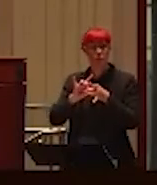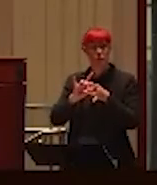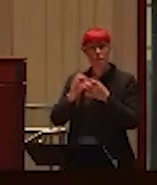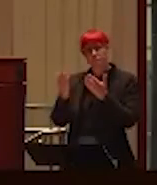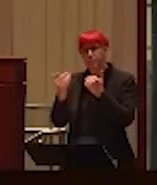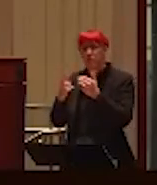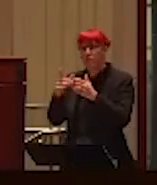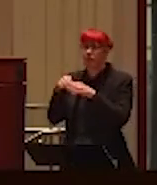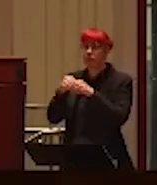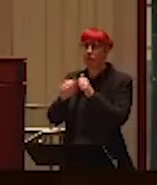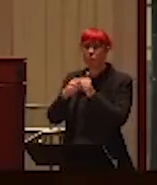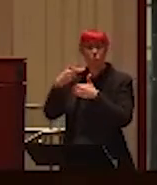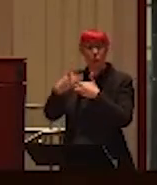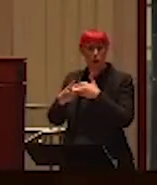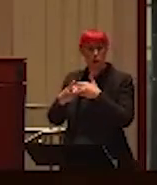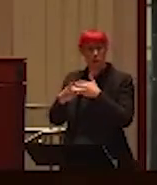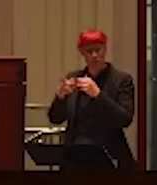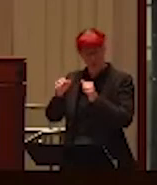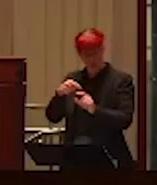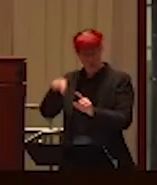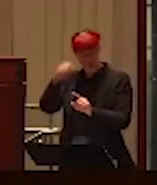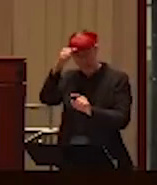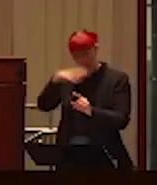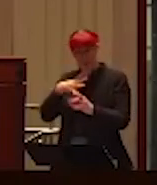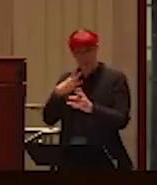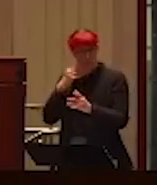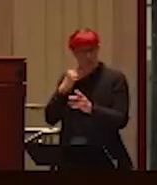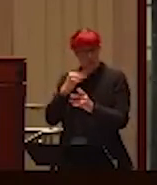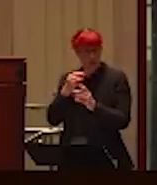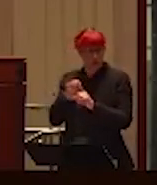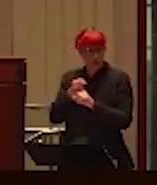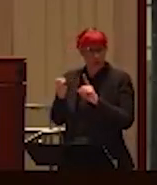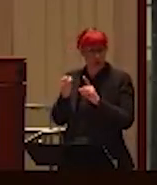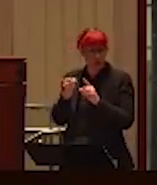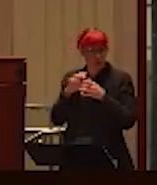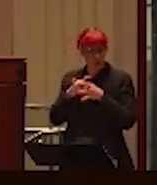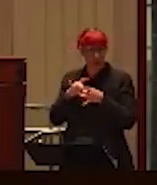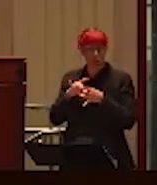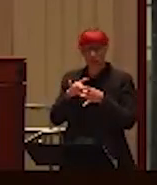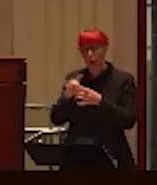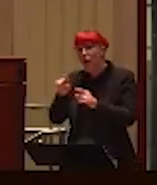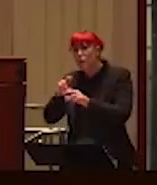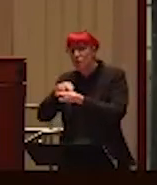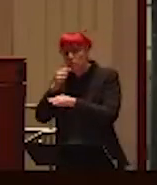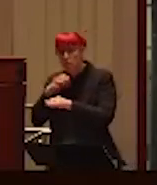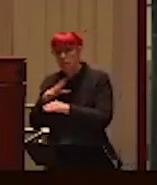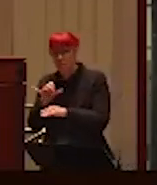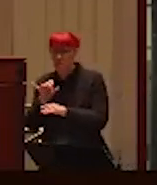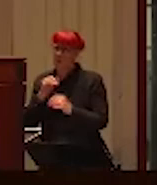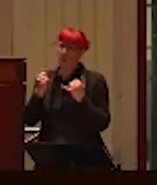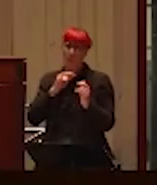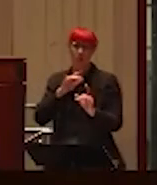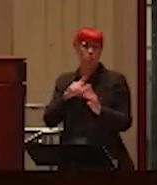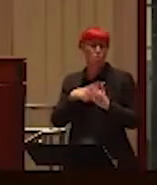that men who have been in those relationships, and no doubt women as well, but we're focused on creating programs for men,